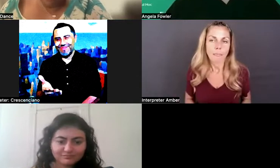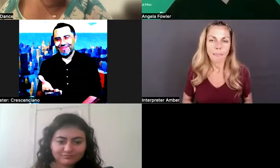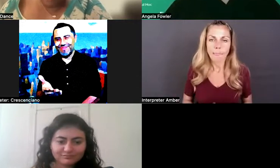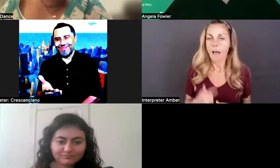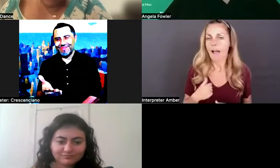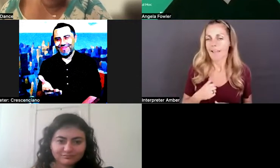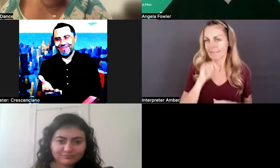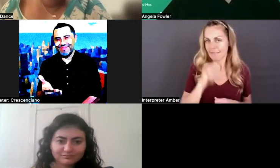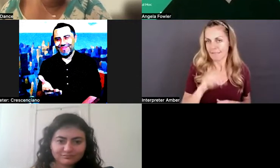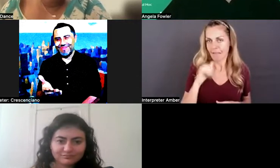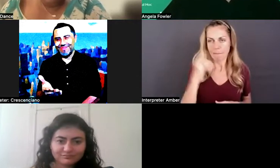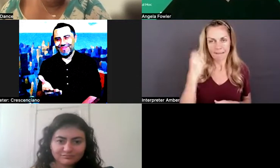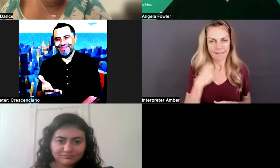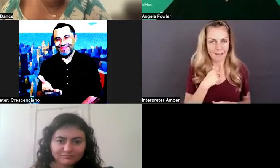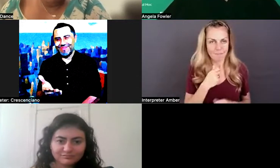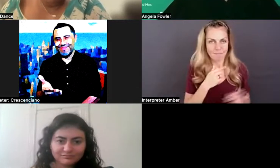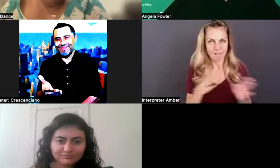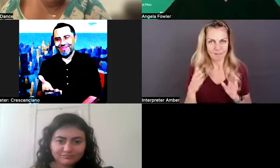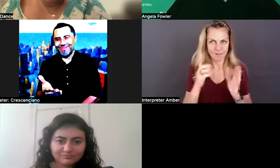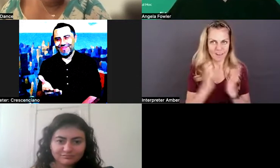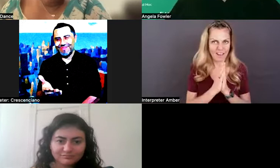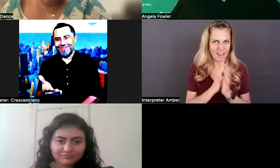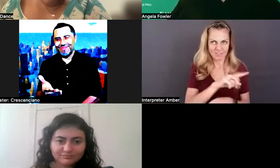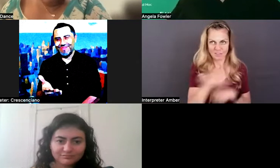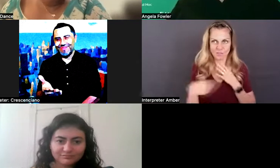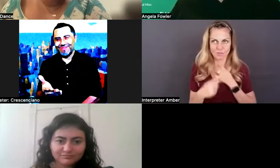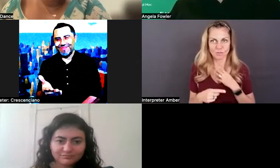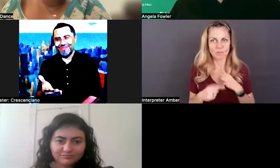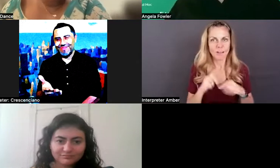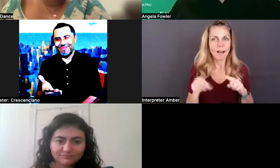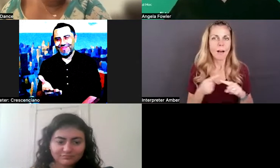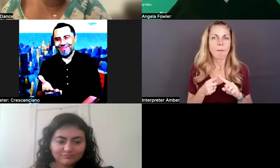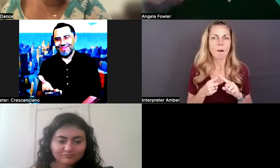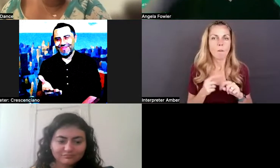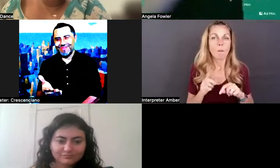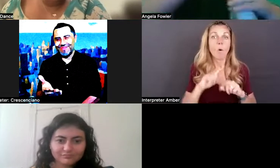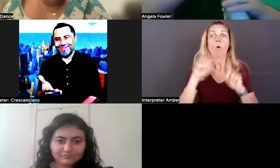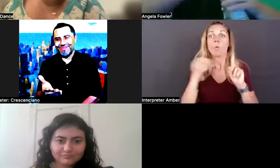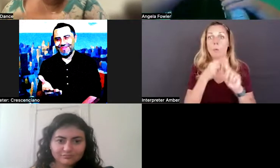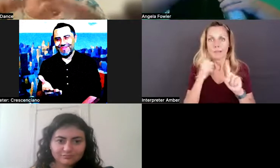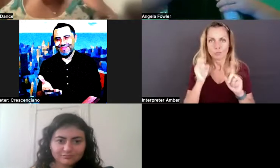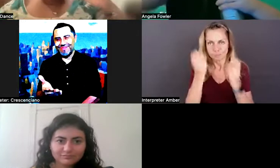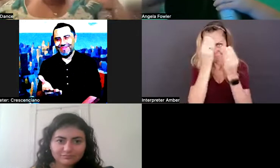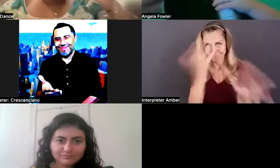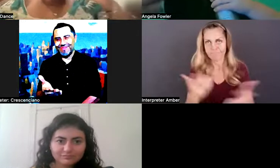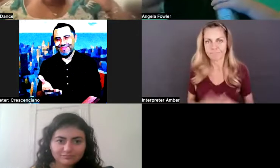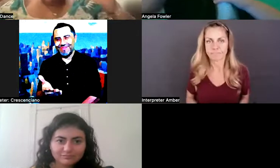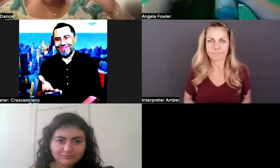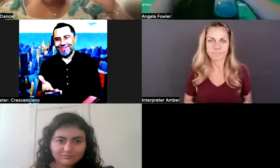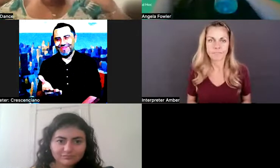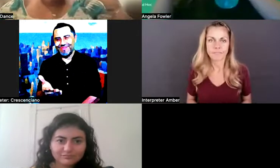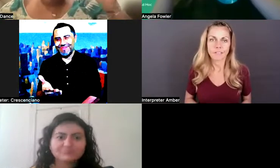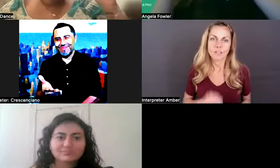disclose. Um, and so your idea of, um, telling your, your big